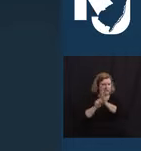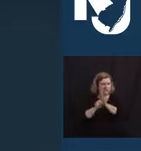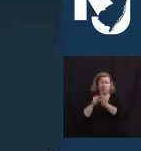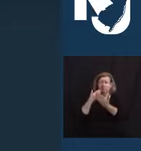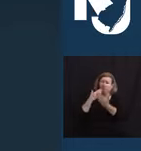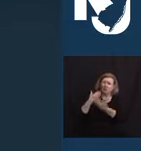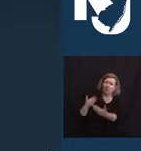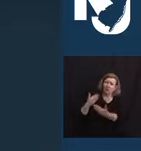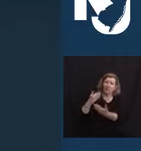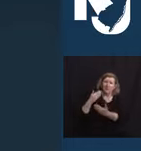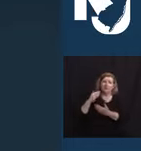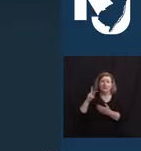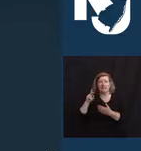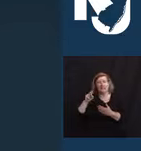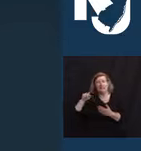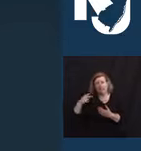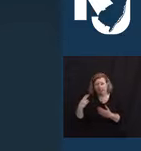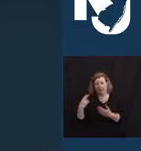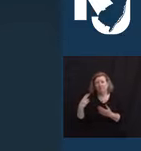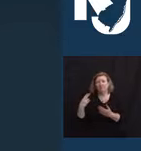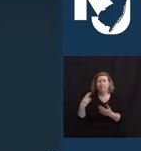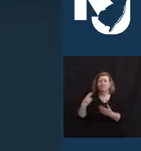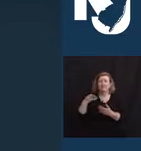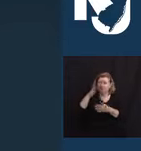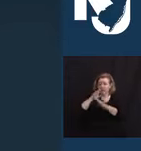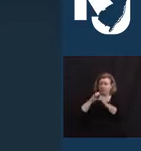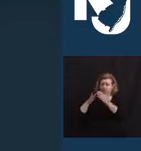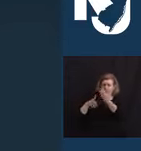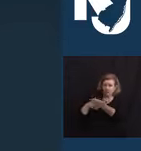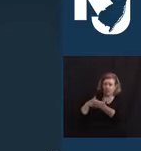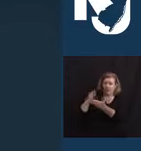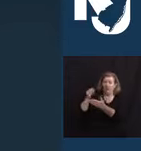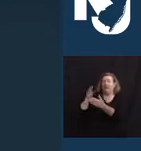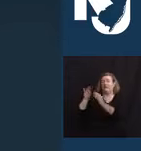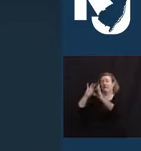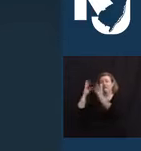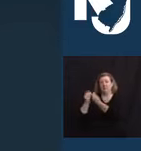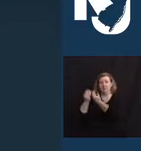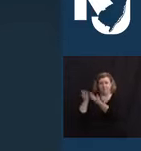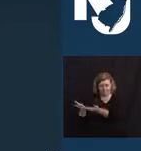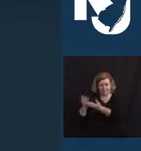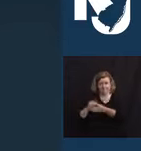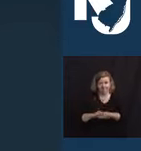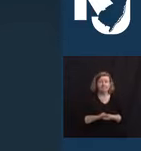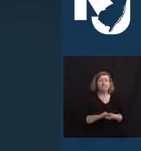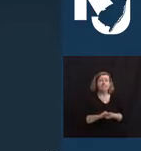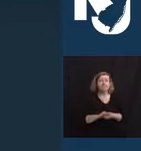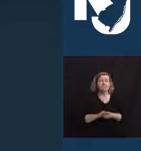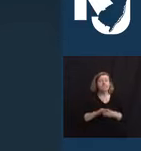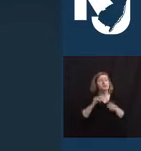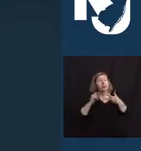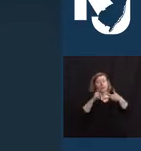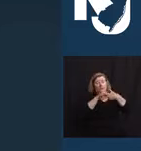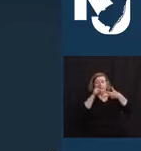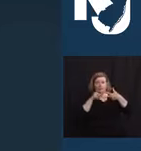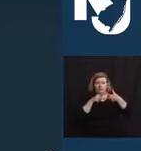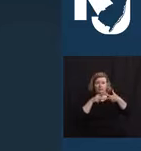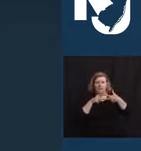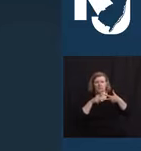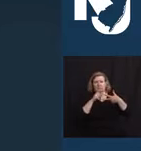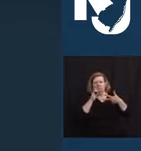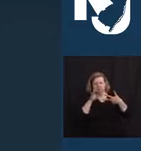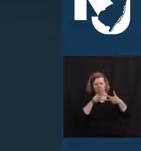over you, the family you leave behind, and your many friends. Next, this one's tough as nails. We remember